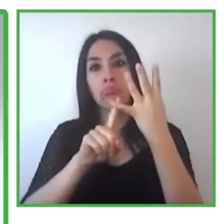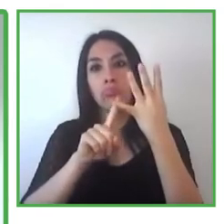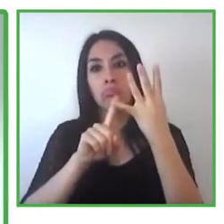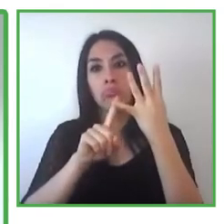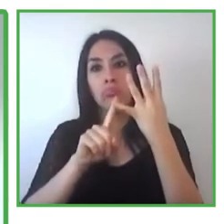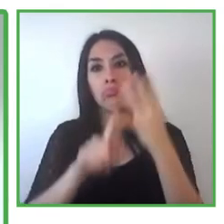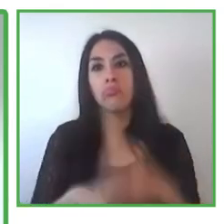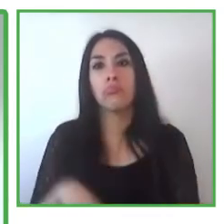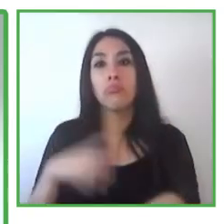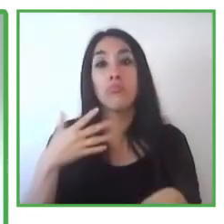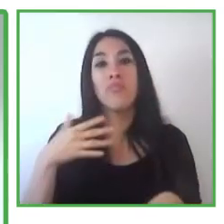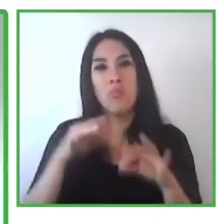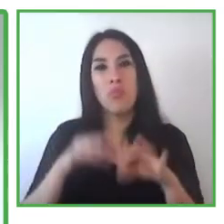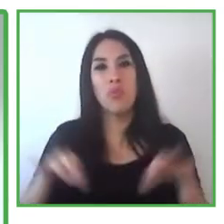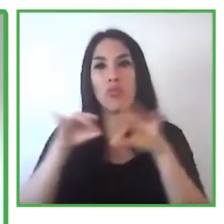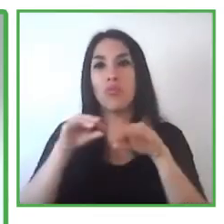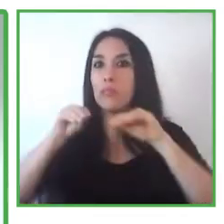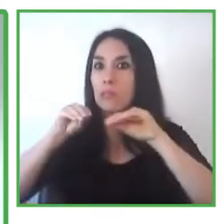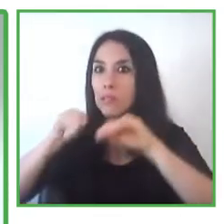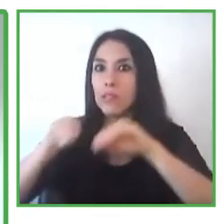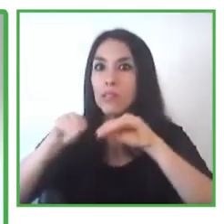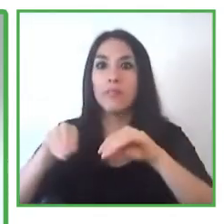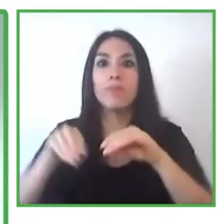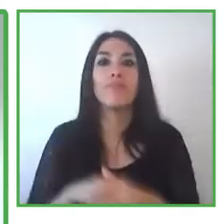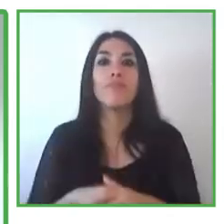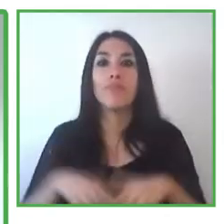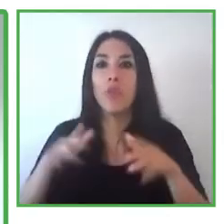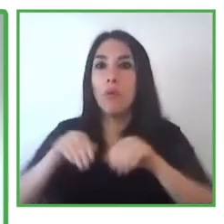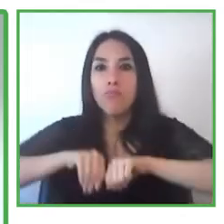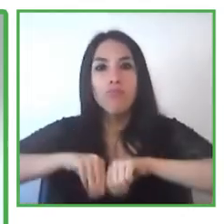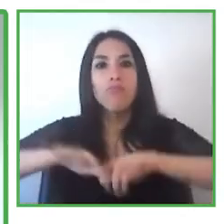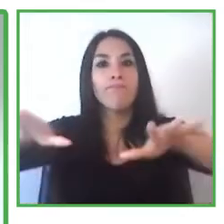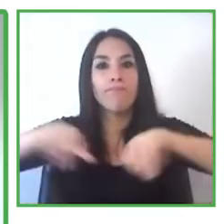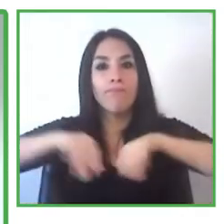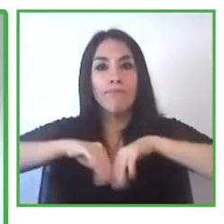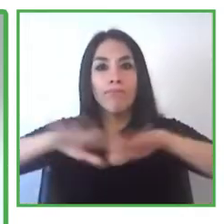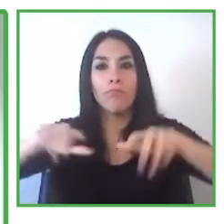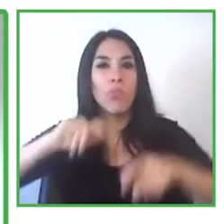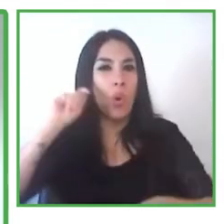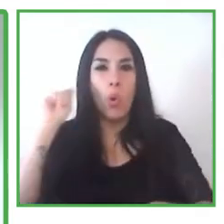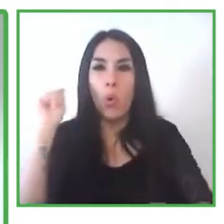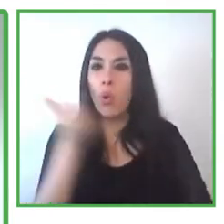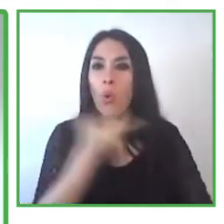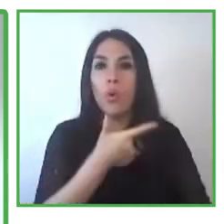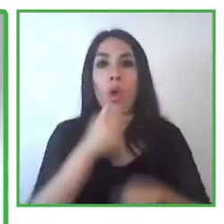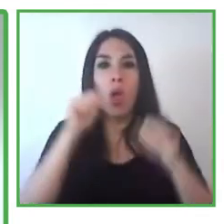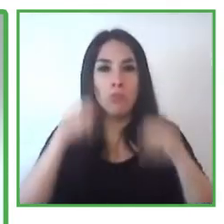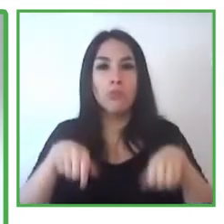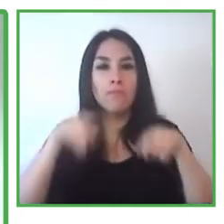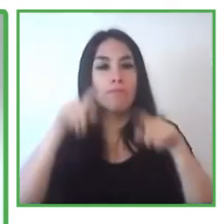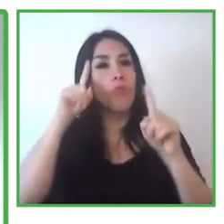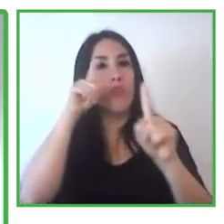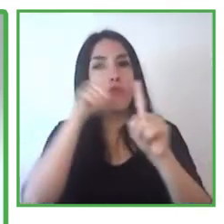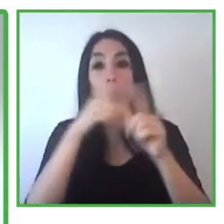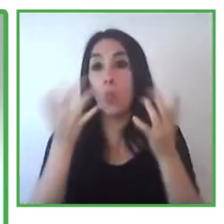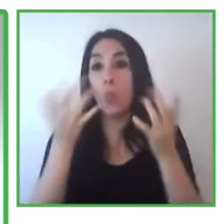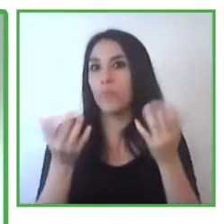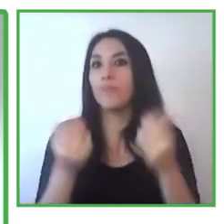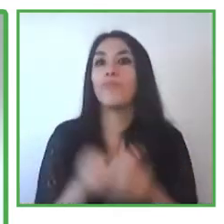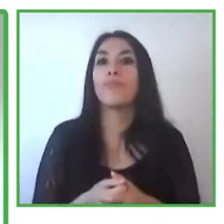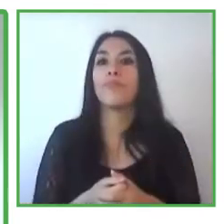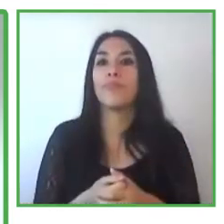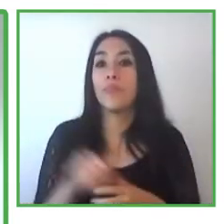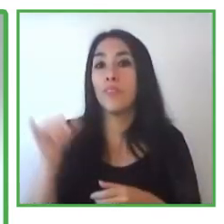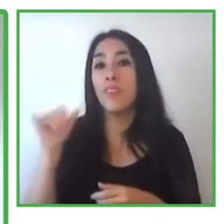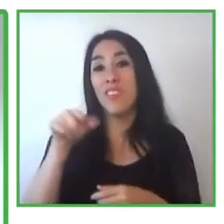this, like in the conversation, it's important to dissemination the